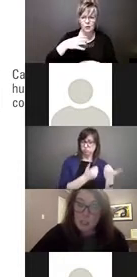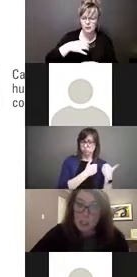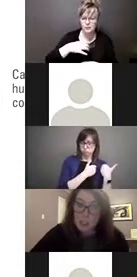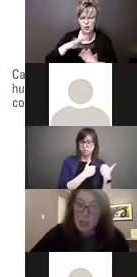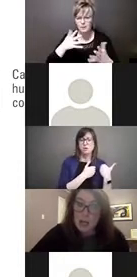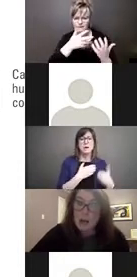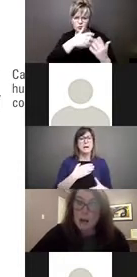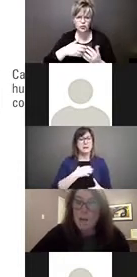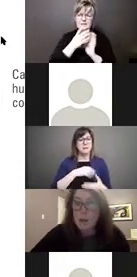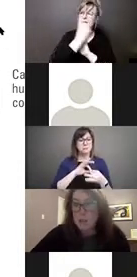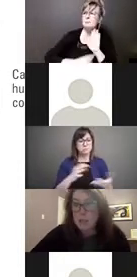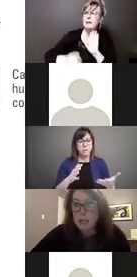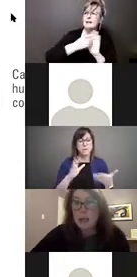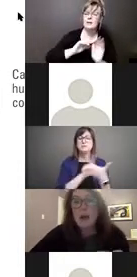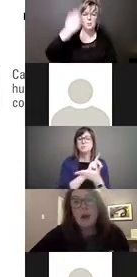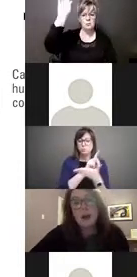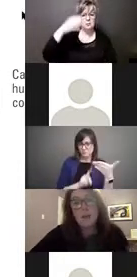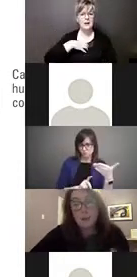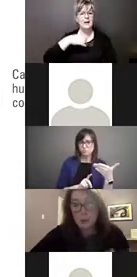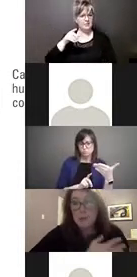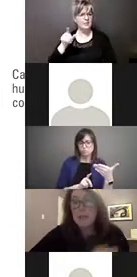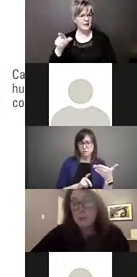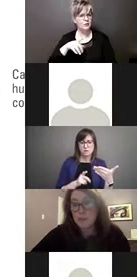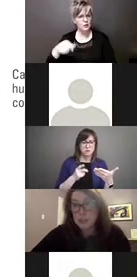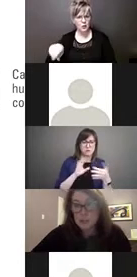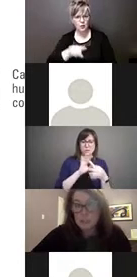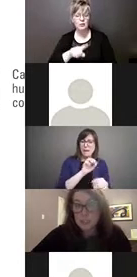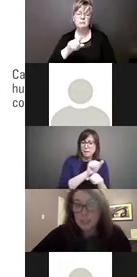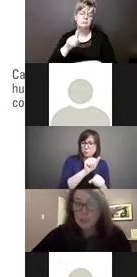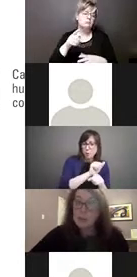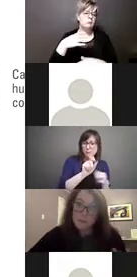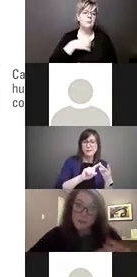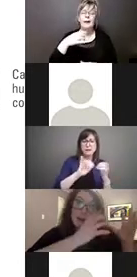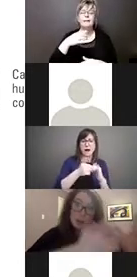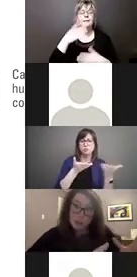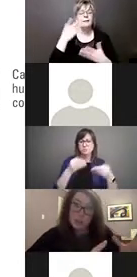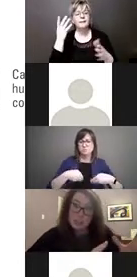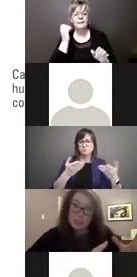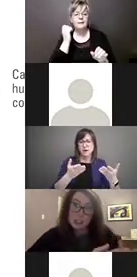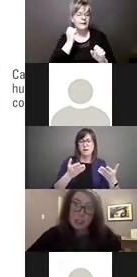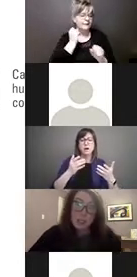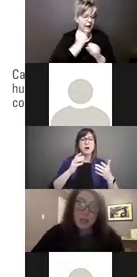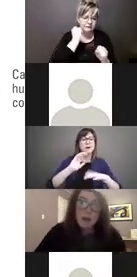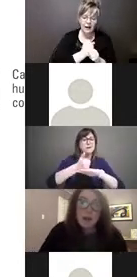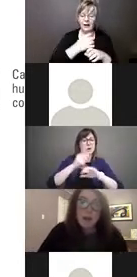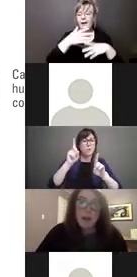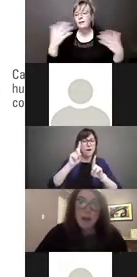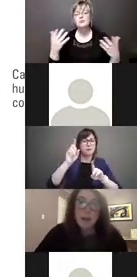discrimination about employment and the provision of services within federal jurisdiction.